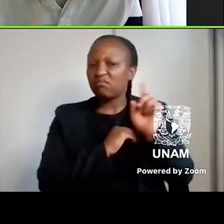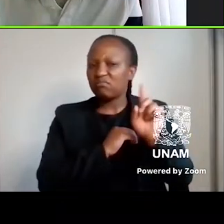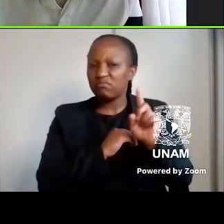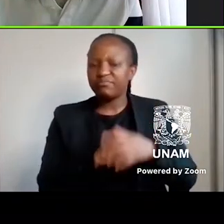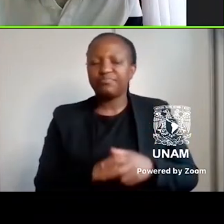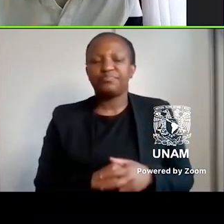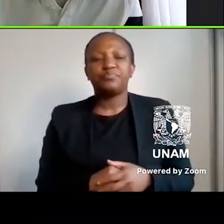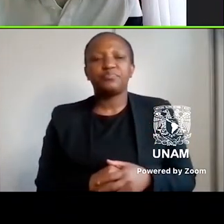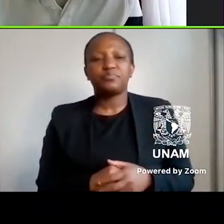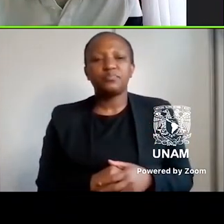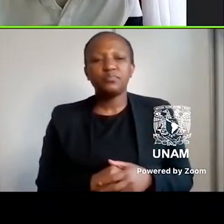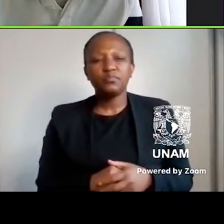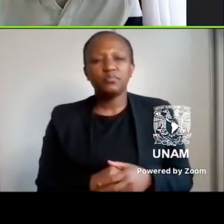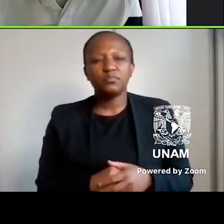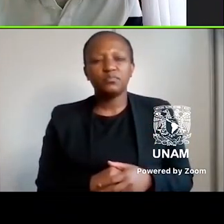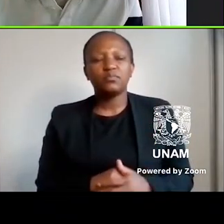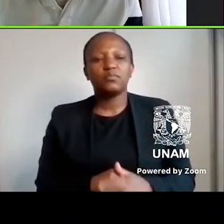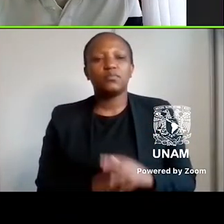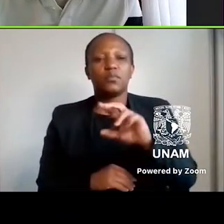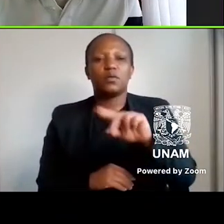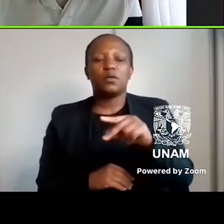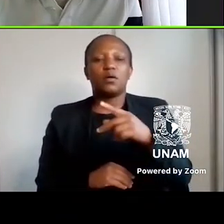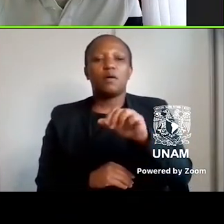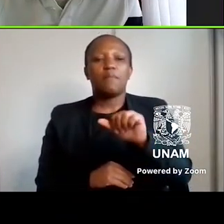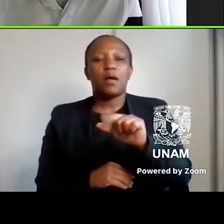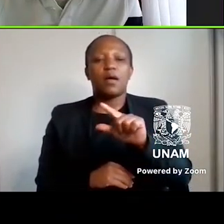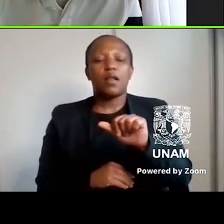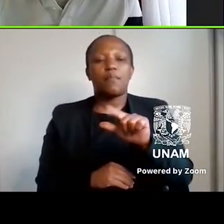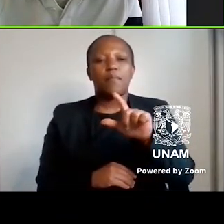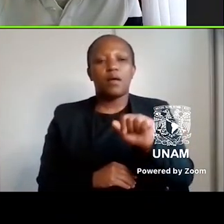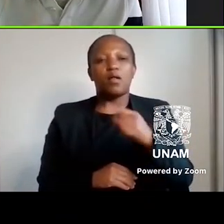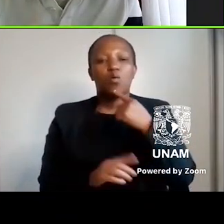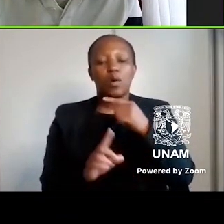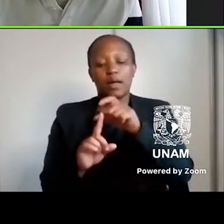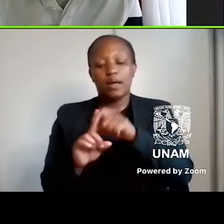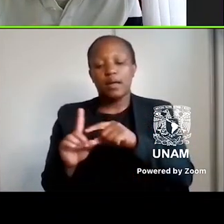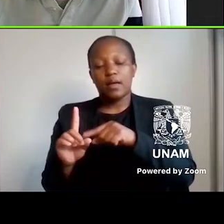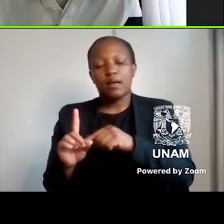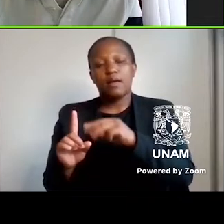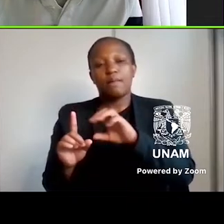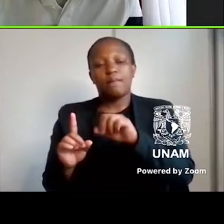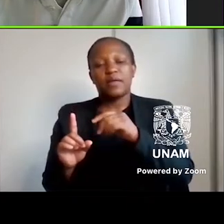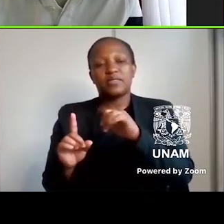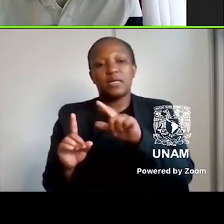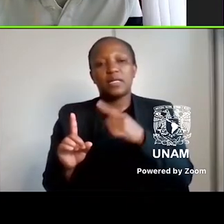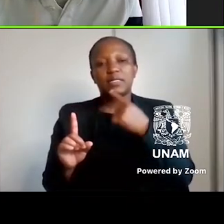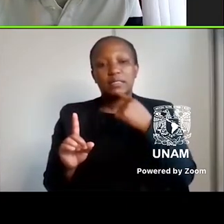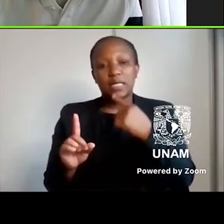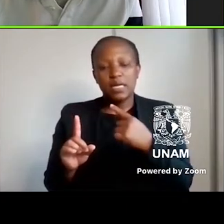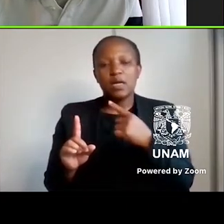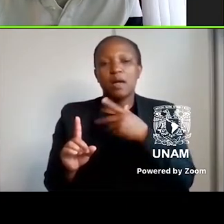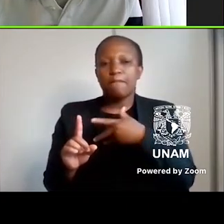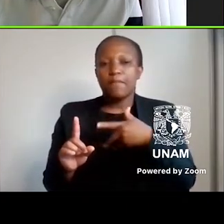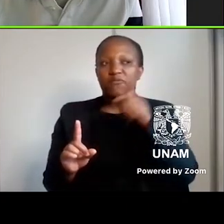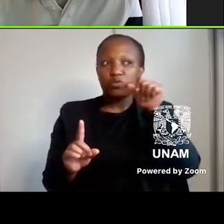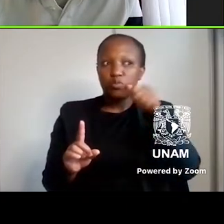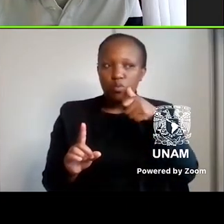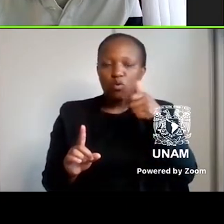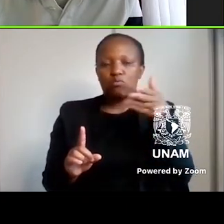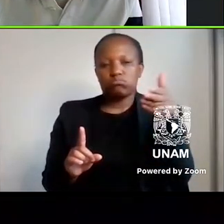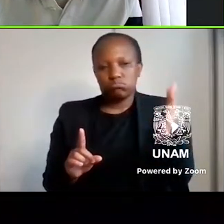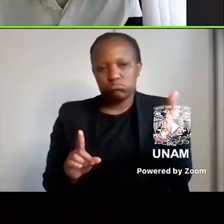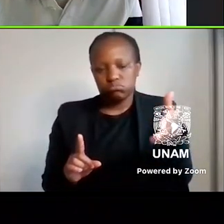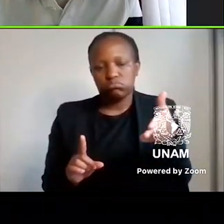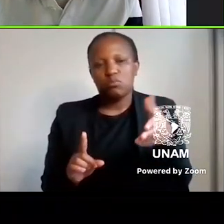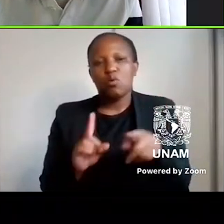puts it, is that Mashile and our mother's daughters of tomorrow are here, retrieving a wholesome past, poked with